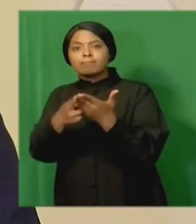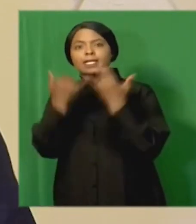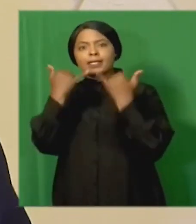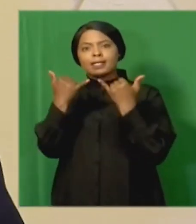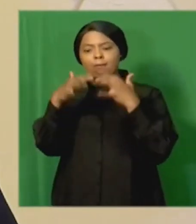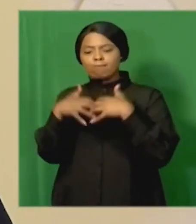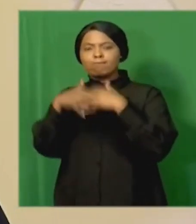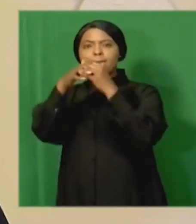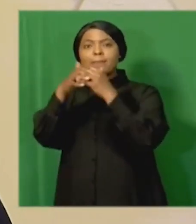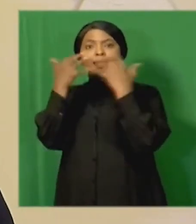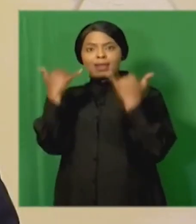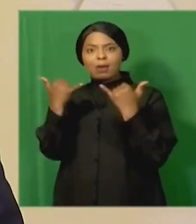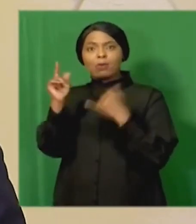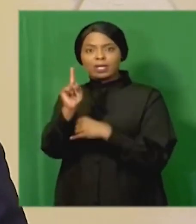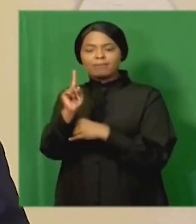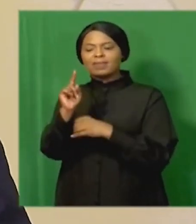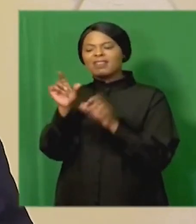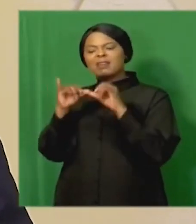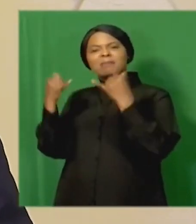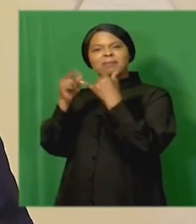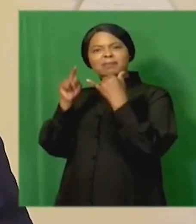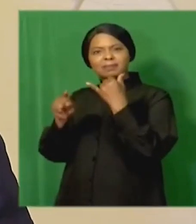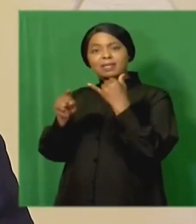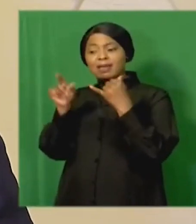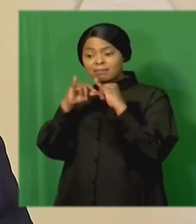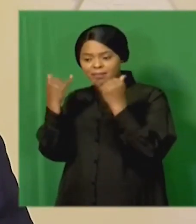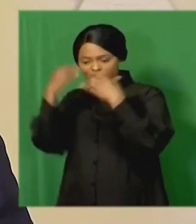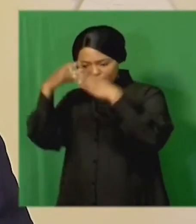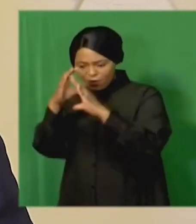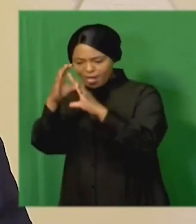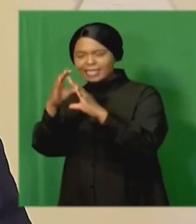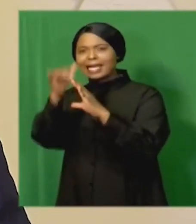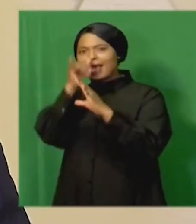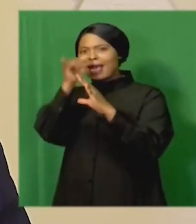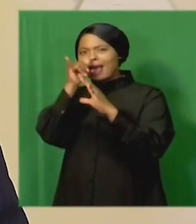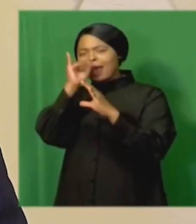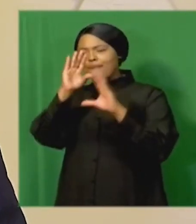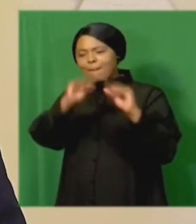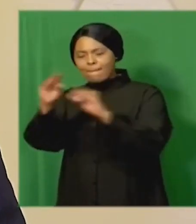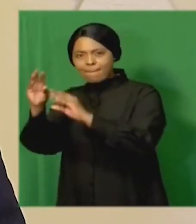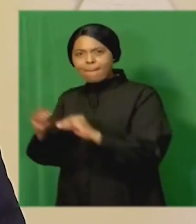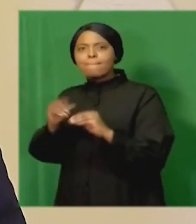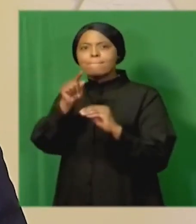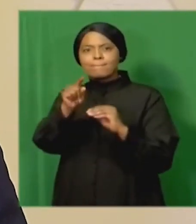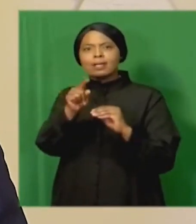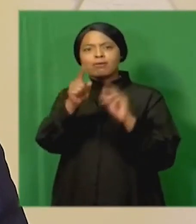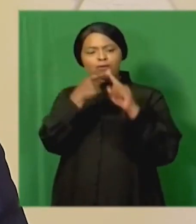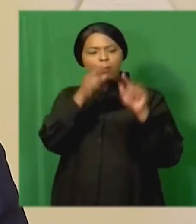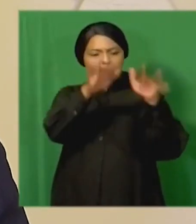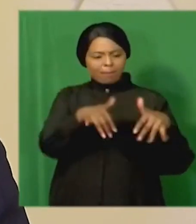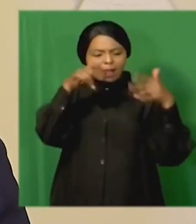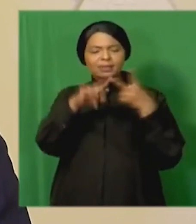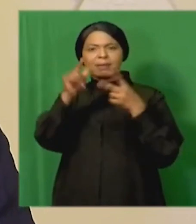of a permanent anti-corruption commission that would have oversight over both parliament